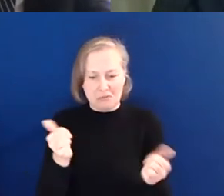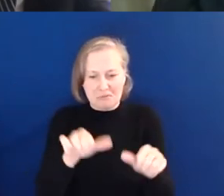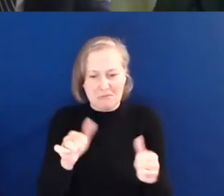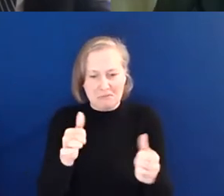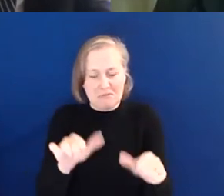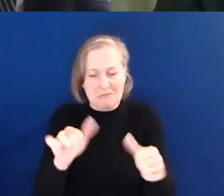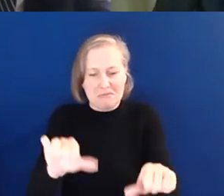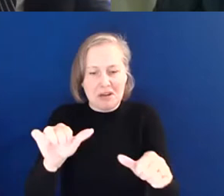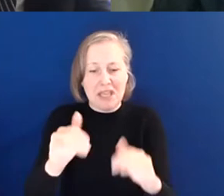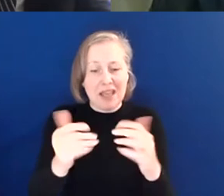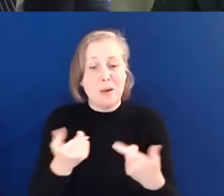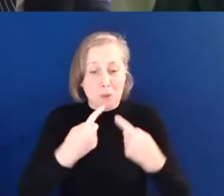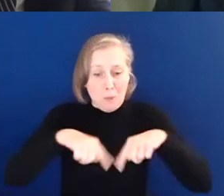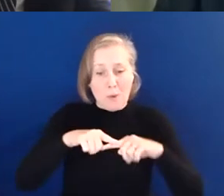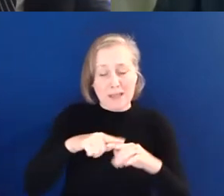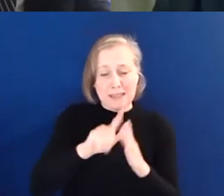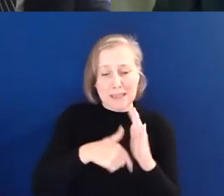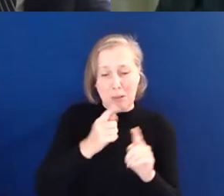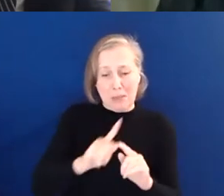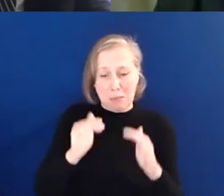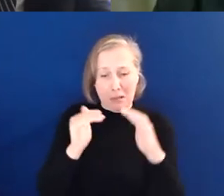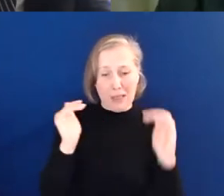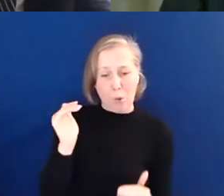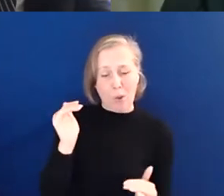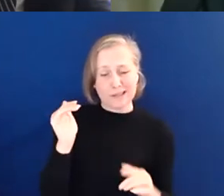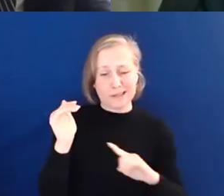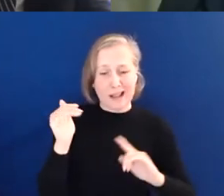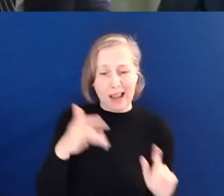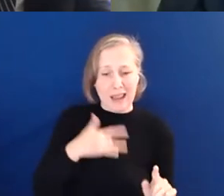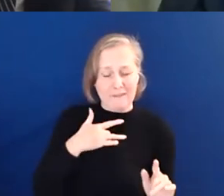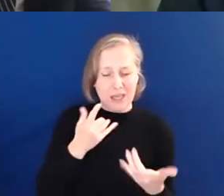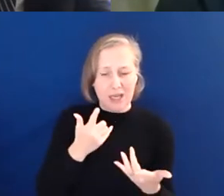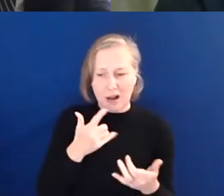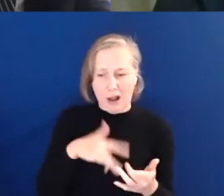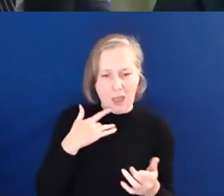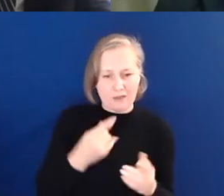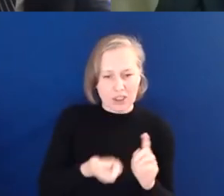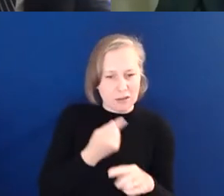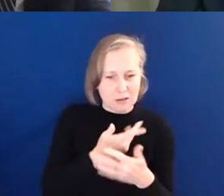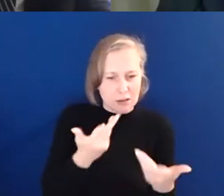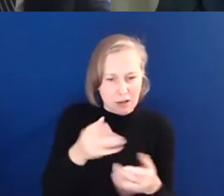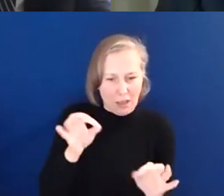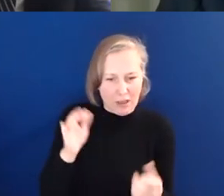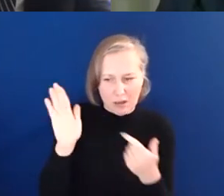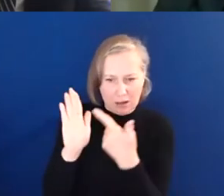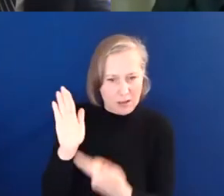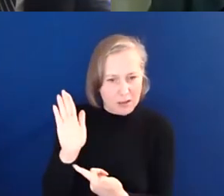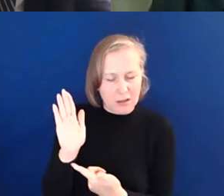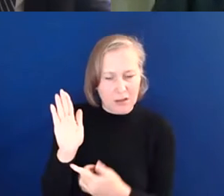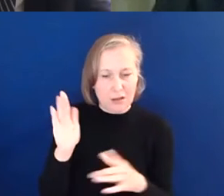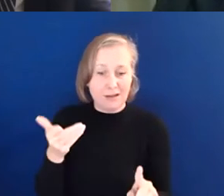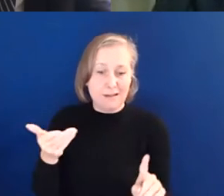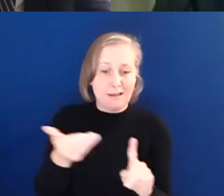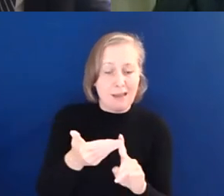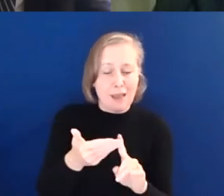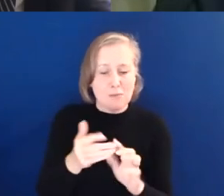inequalities that we as disabled people experience in living standards and life chances. It does not address the structural